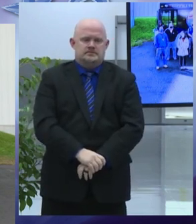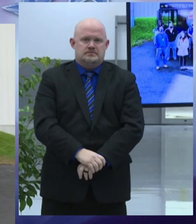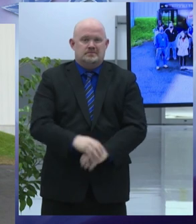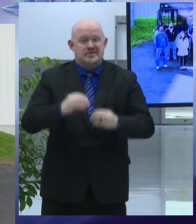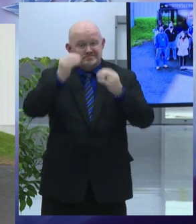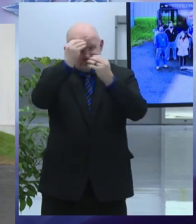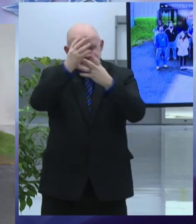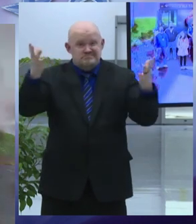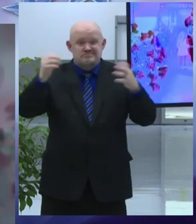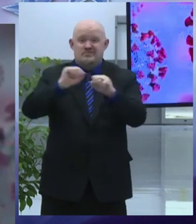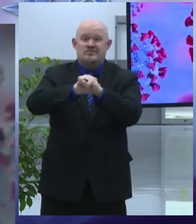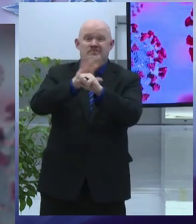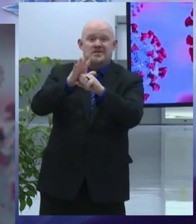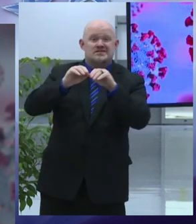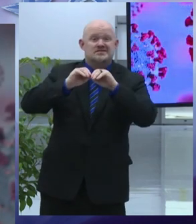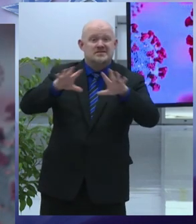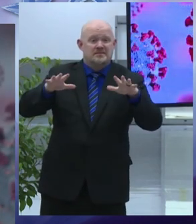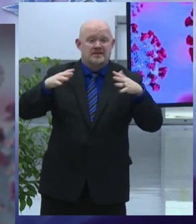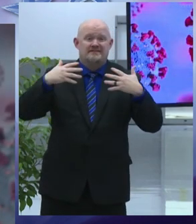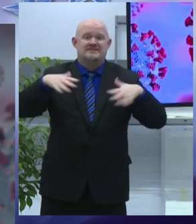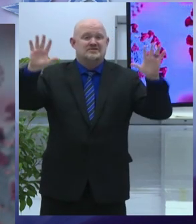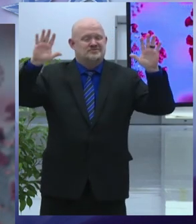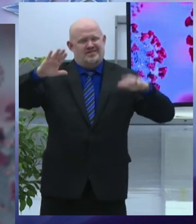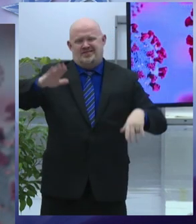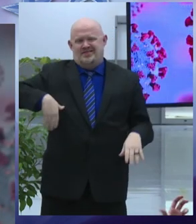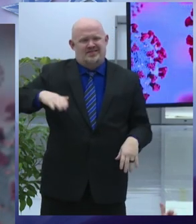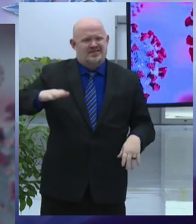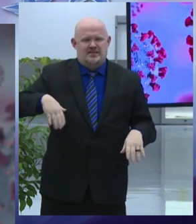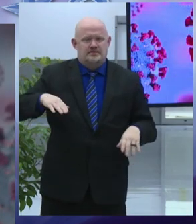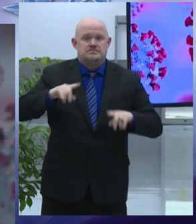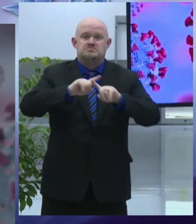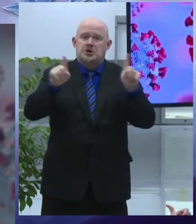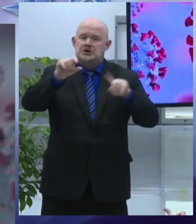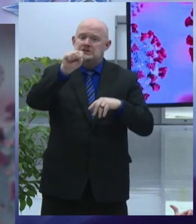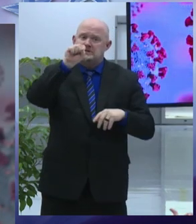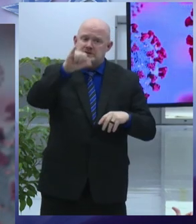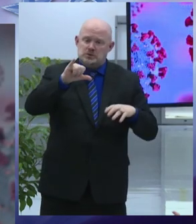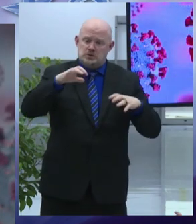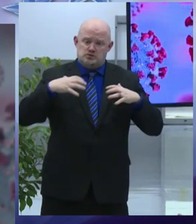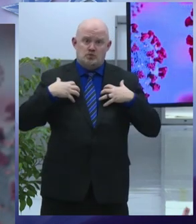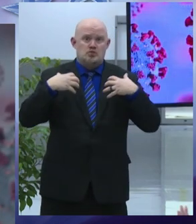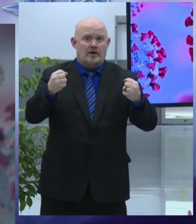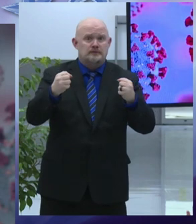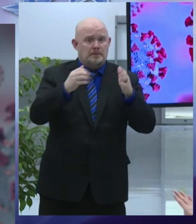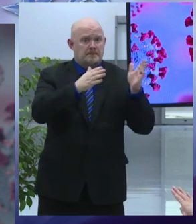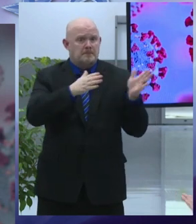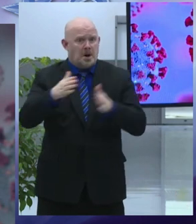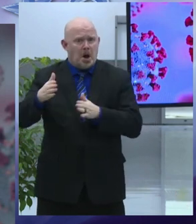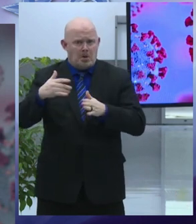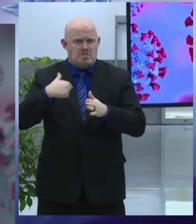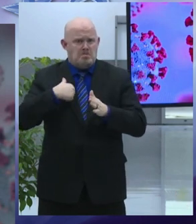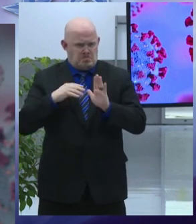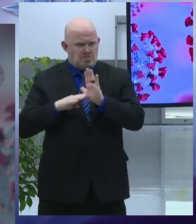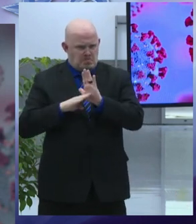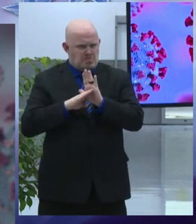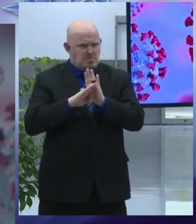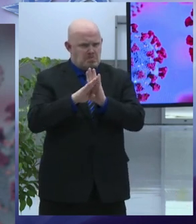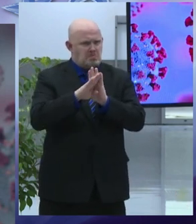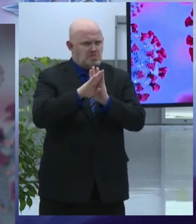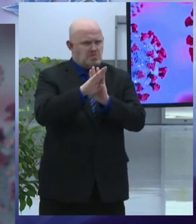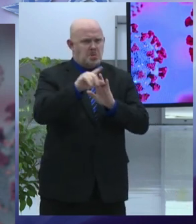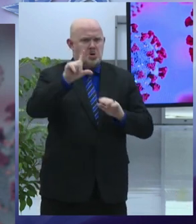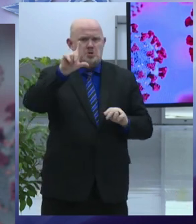from over syracuse's recovery though is already well underway in 2021 the federal government committed